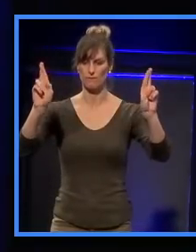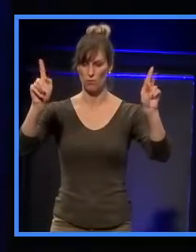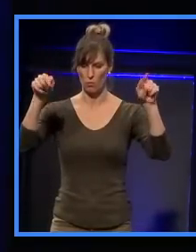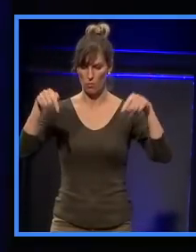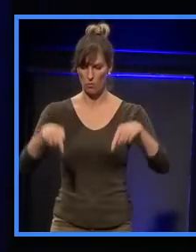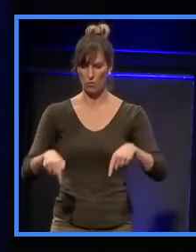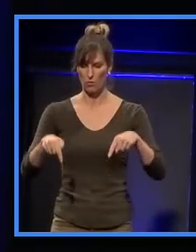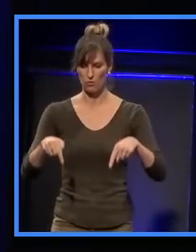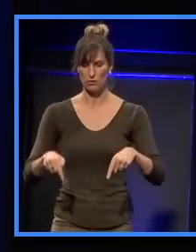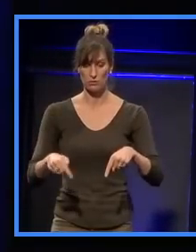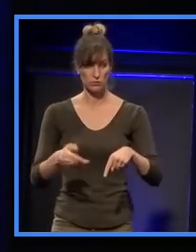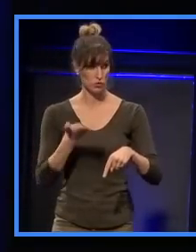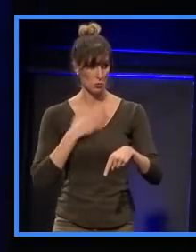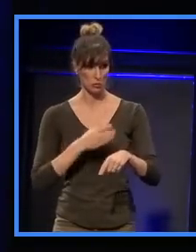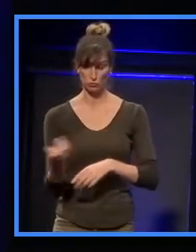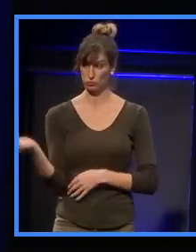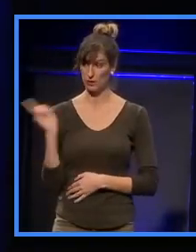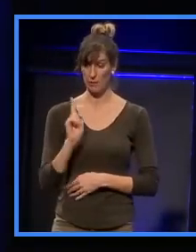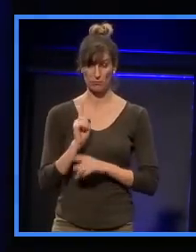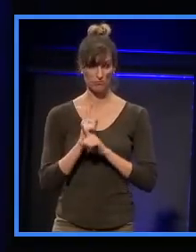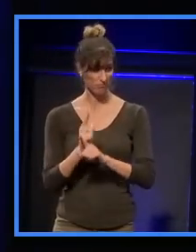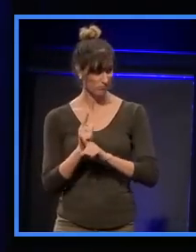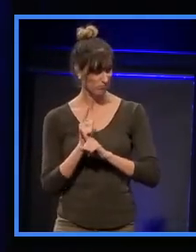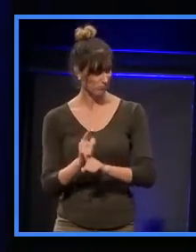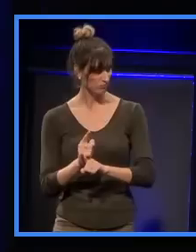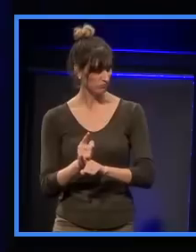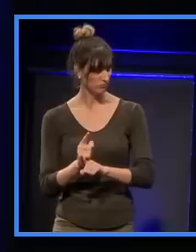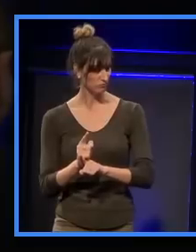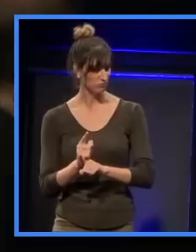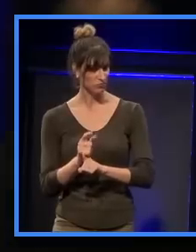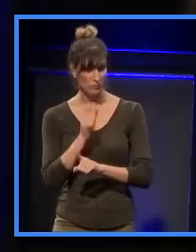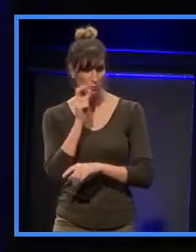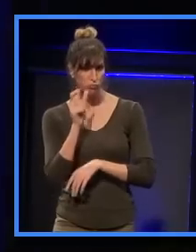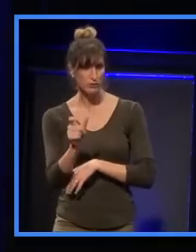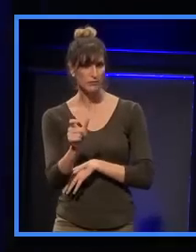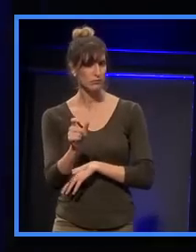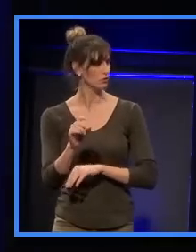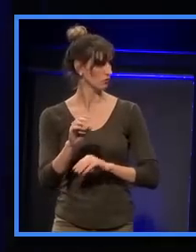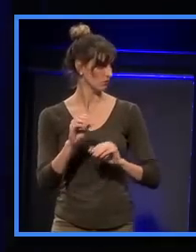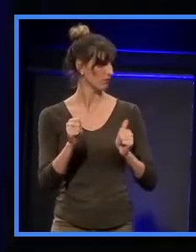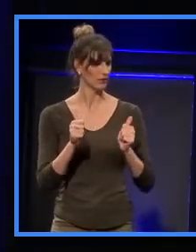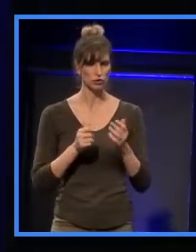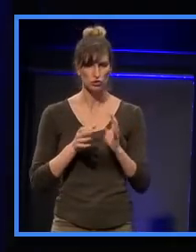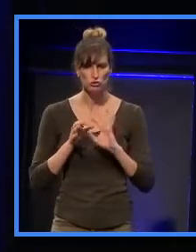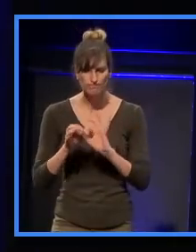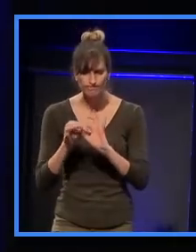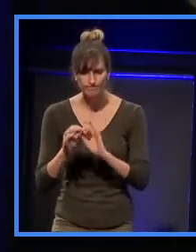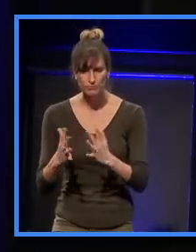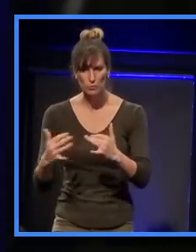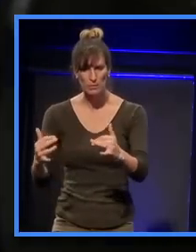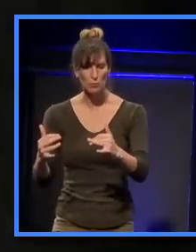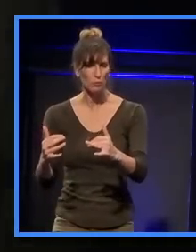in terms of, do you want to just pop up here and just speak? I mean, have you been talking to people and what have they been saying?